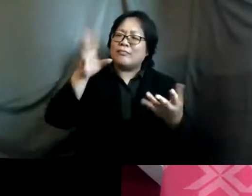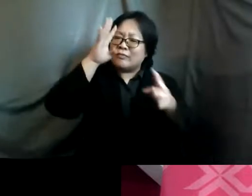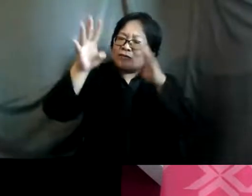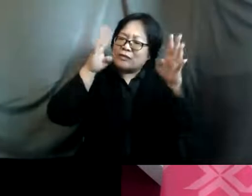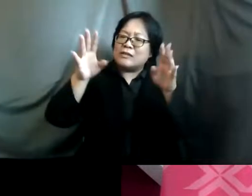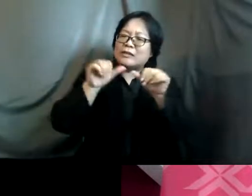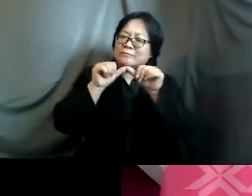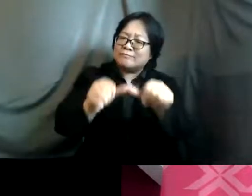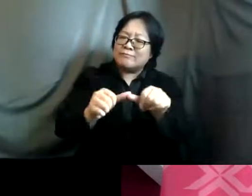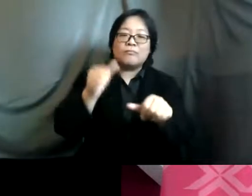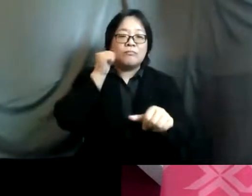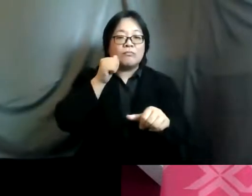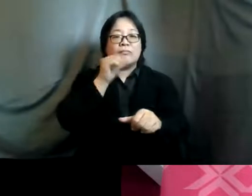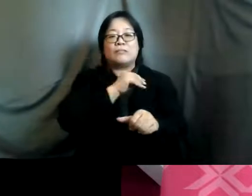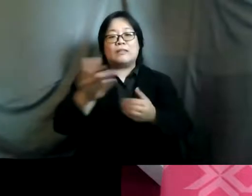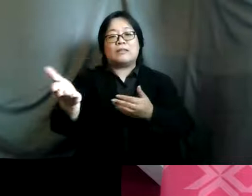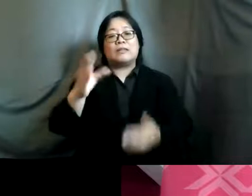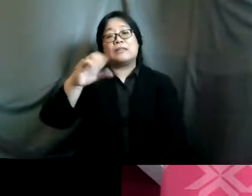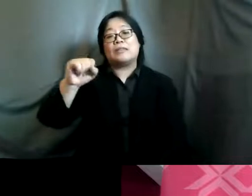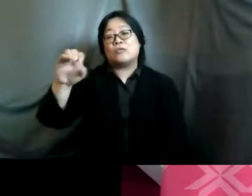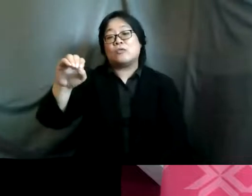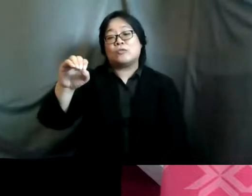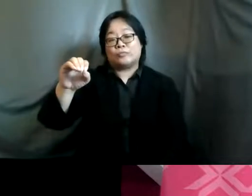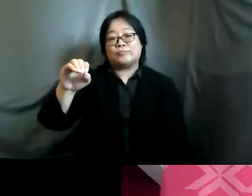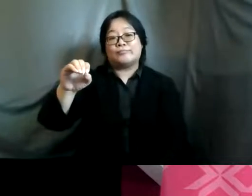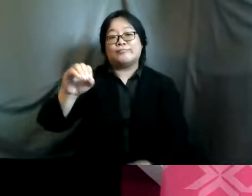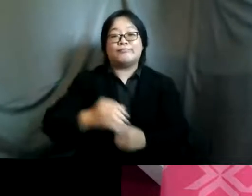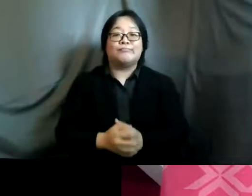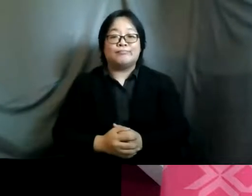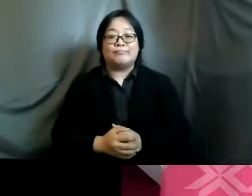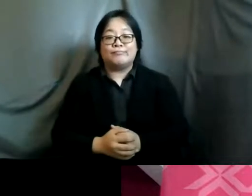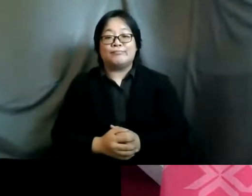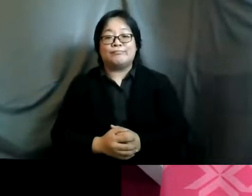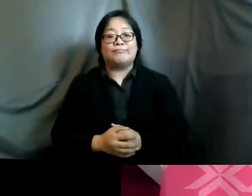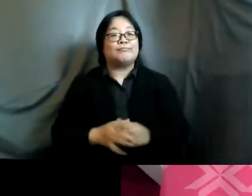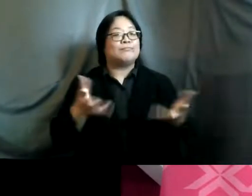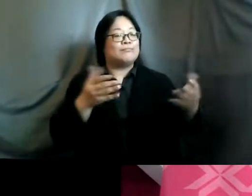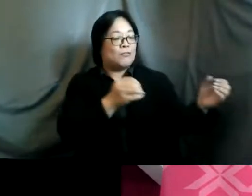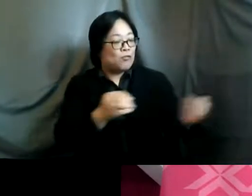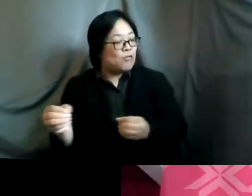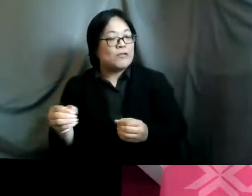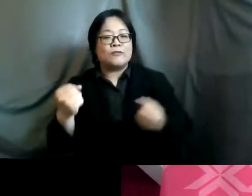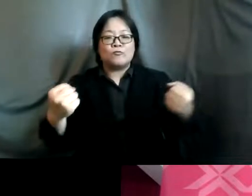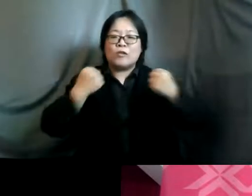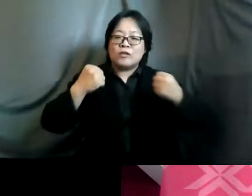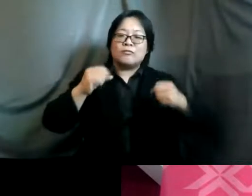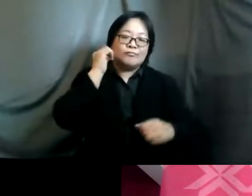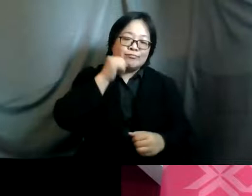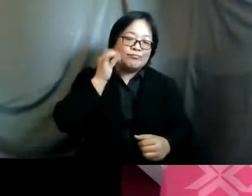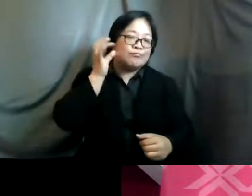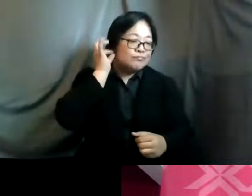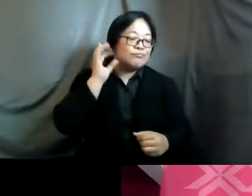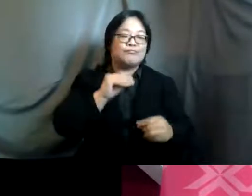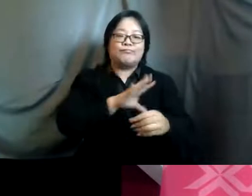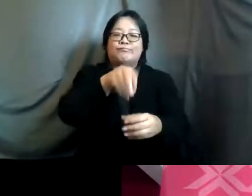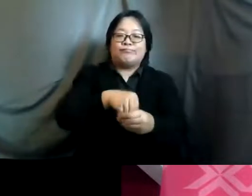feminist as well as civil society spaces um strengthening feminist organizing and participation plus also the role which